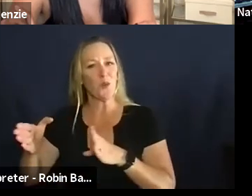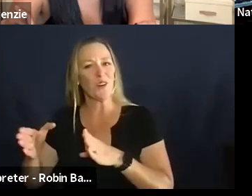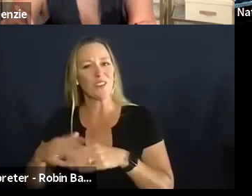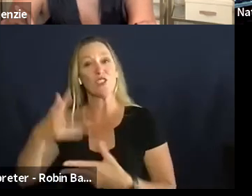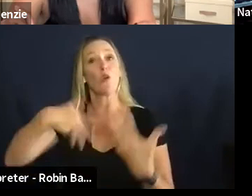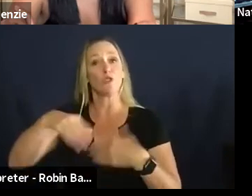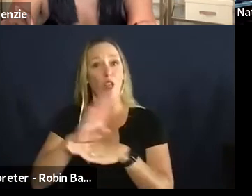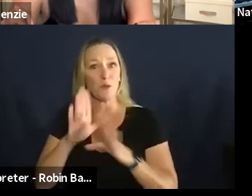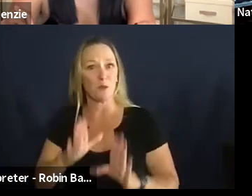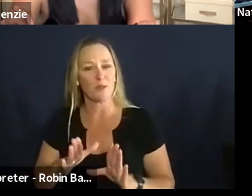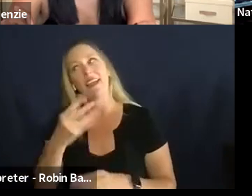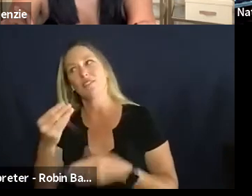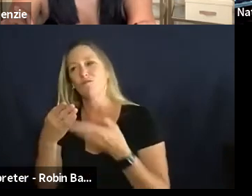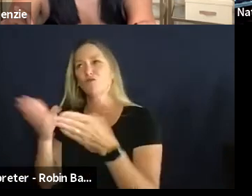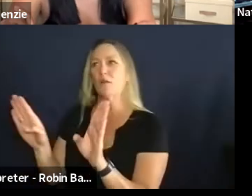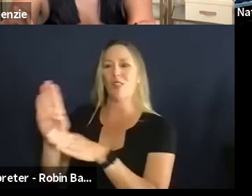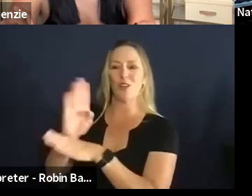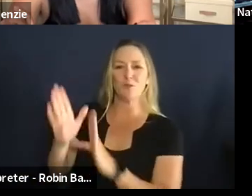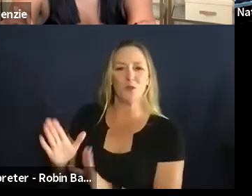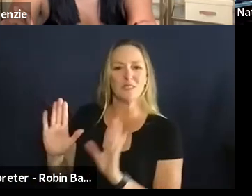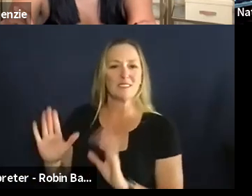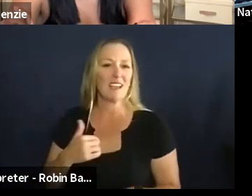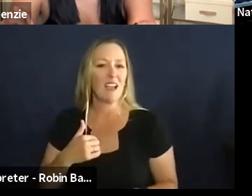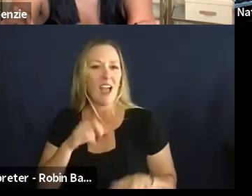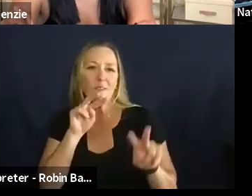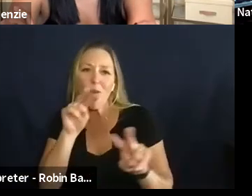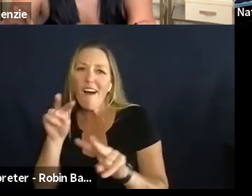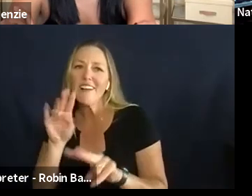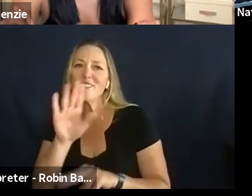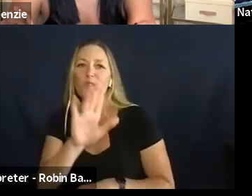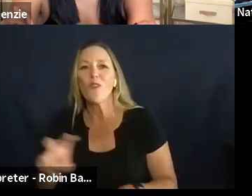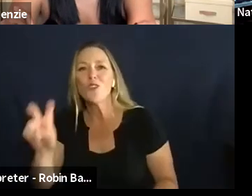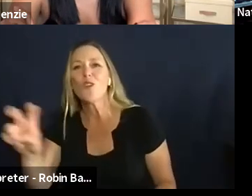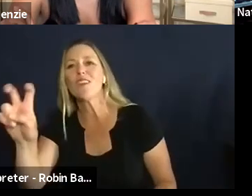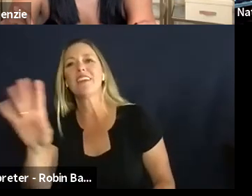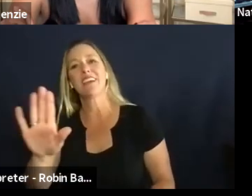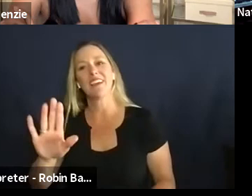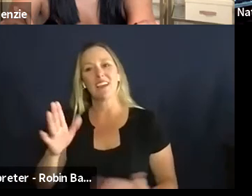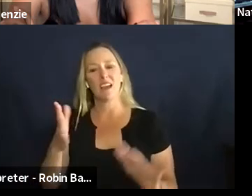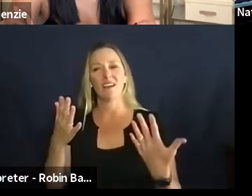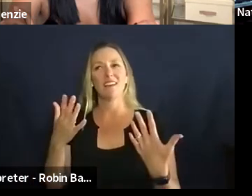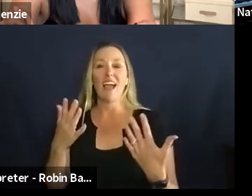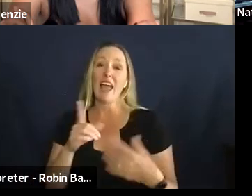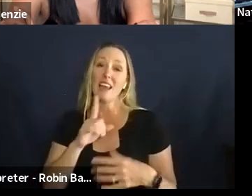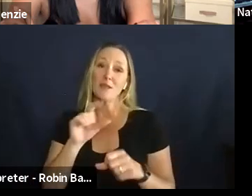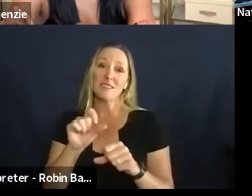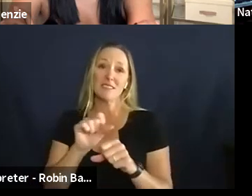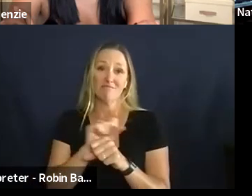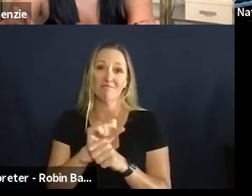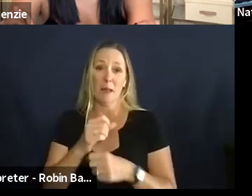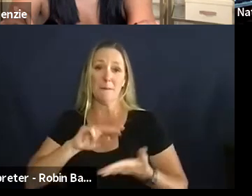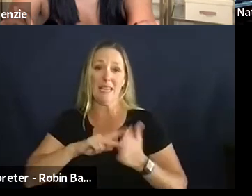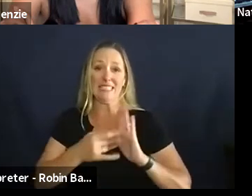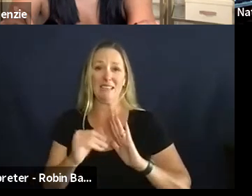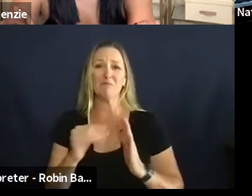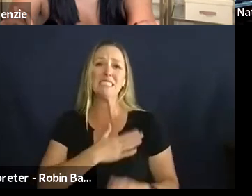entrepreneurs and entrepreneurs um and i i've followed each of your journeys and um it was a genuine request when i asked you to be on this panel